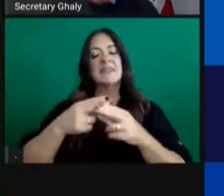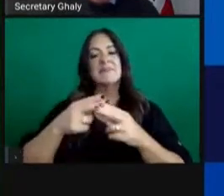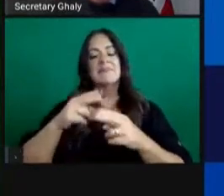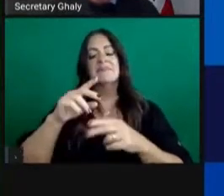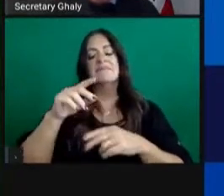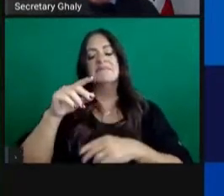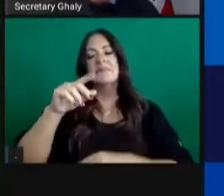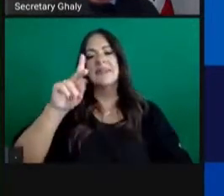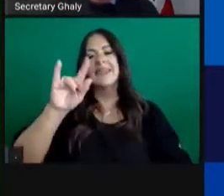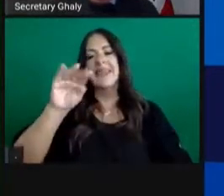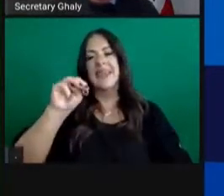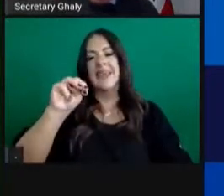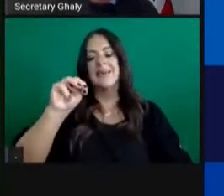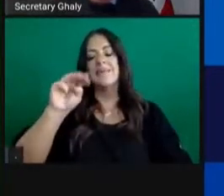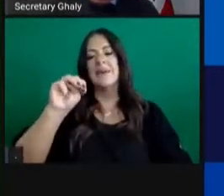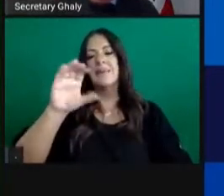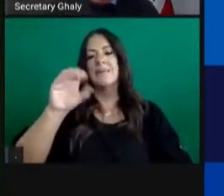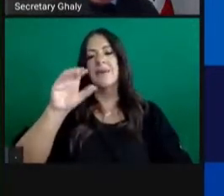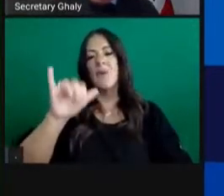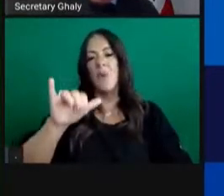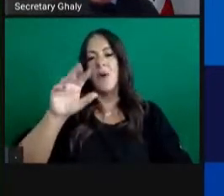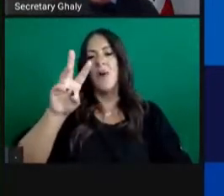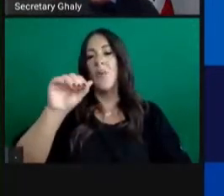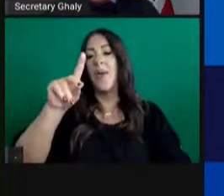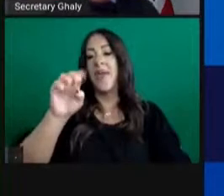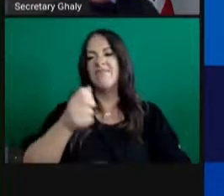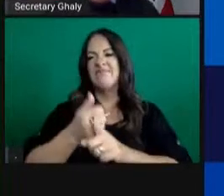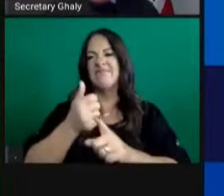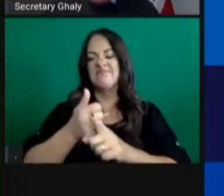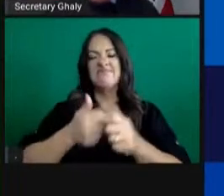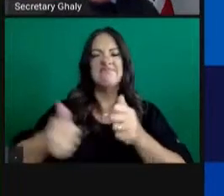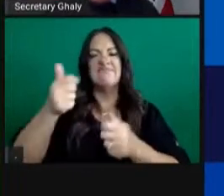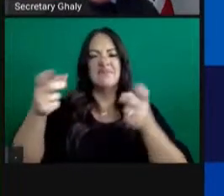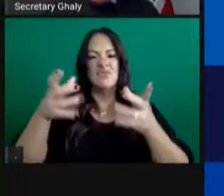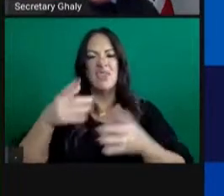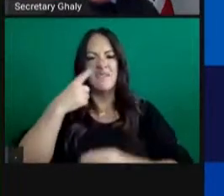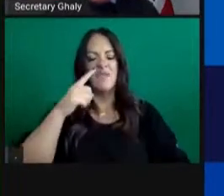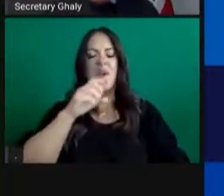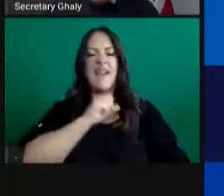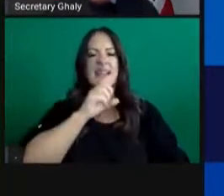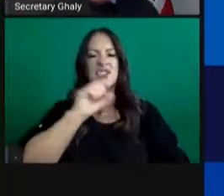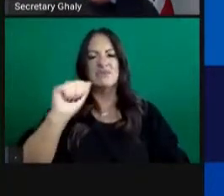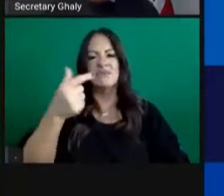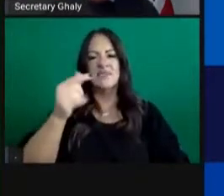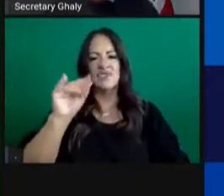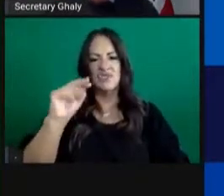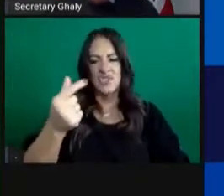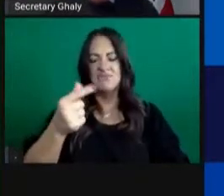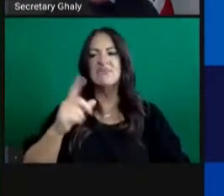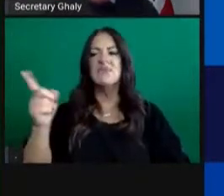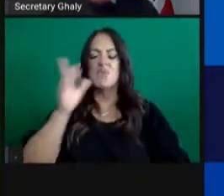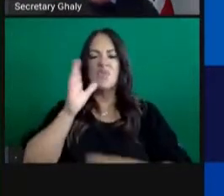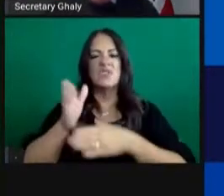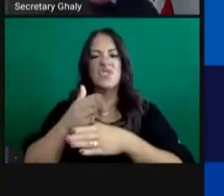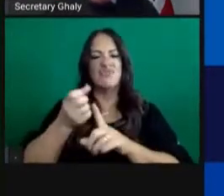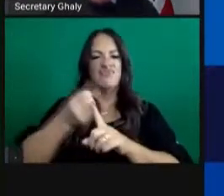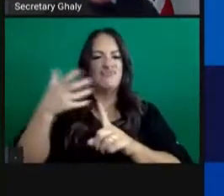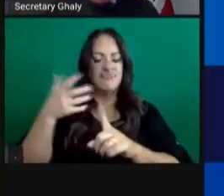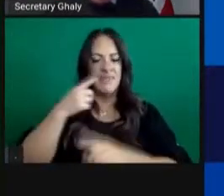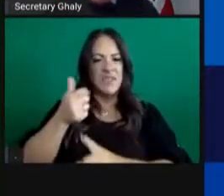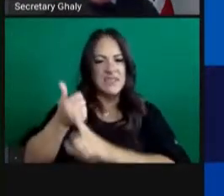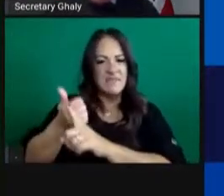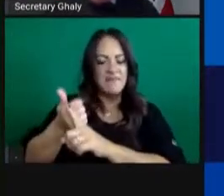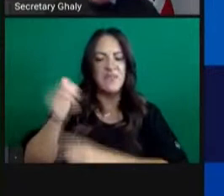McCoy-Wade, a colleague of mine who's been spectacular and is going to help me talk through some of that information. We'll then go to